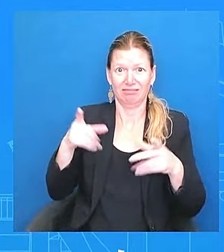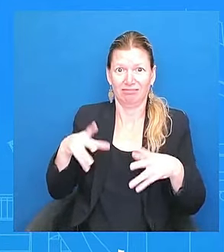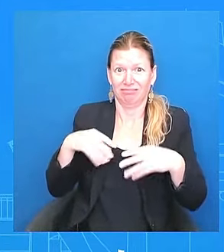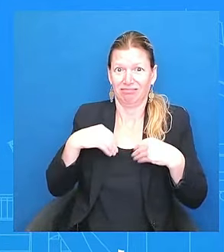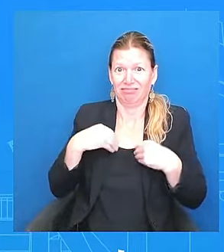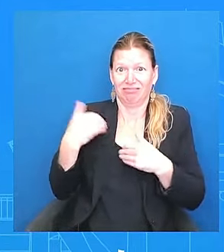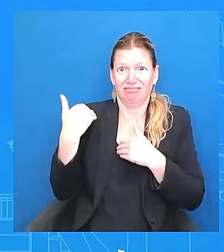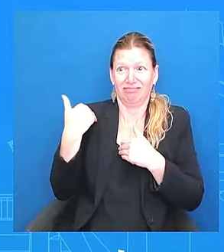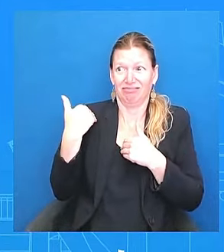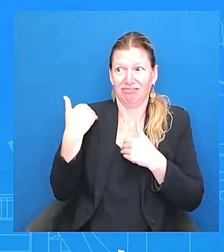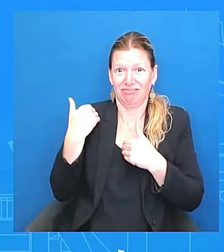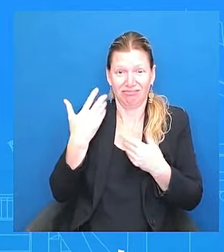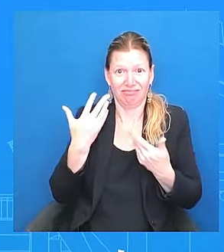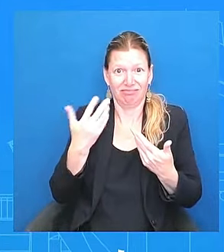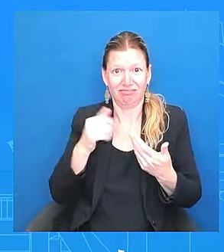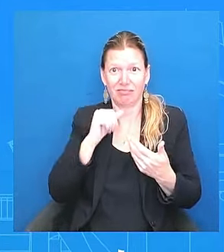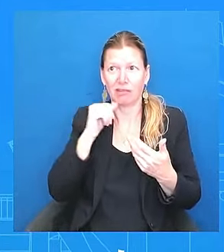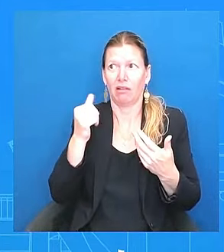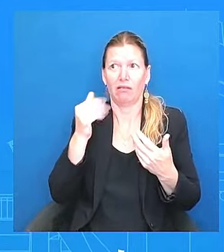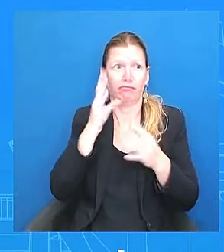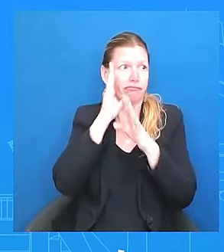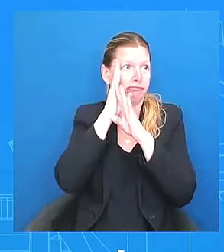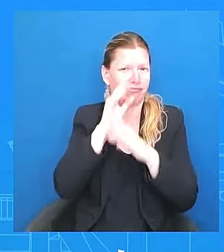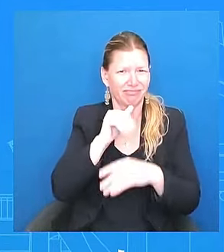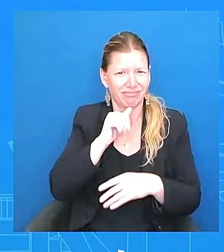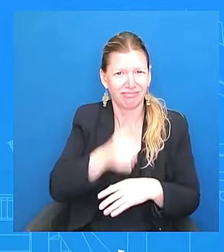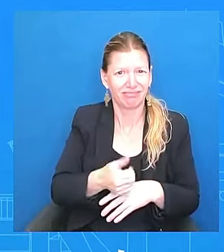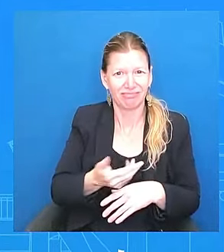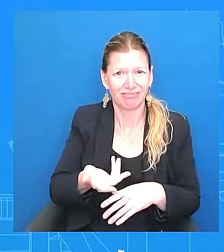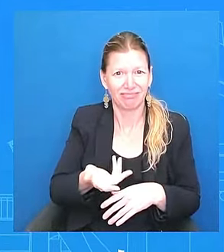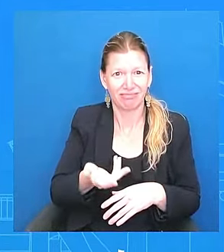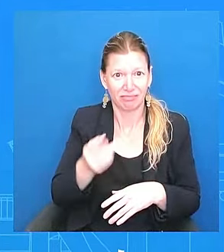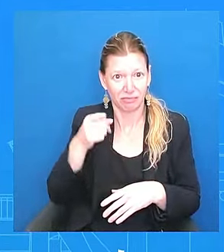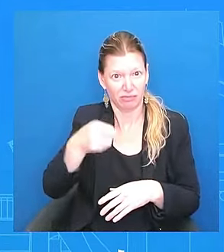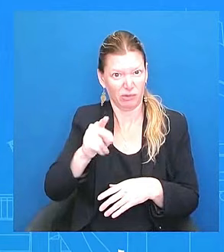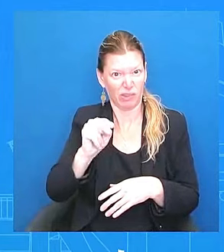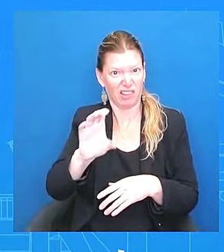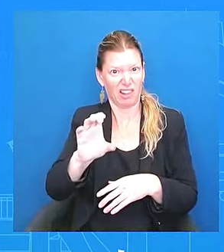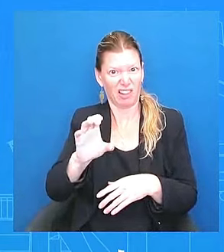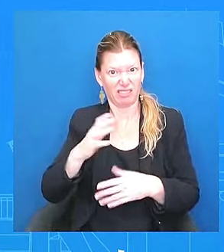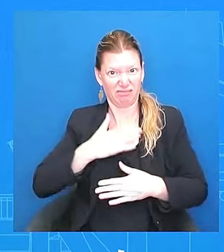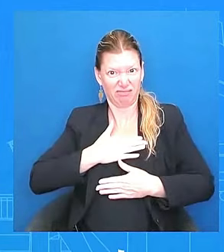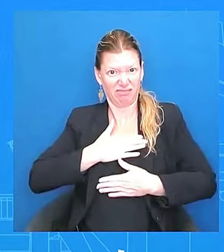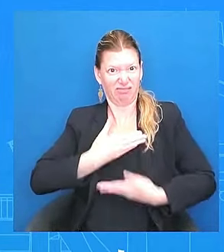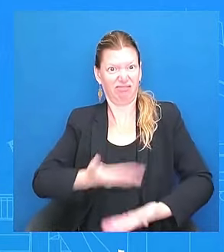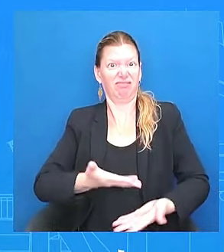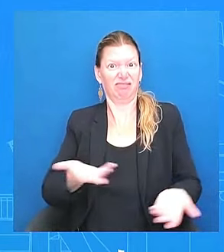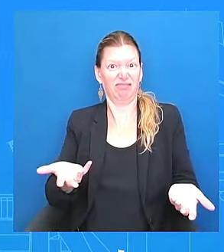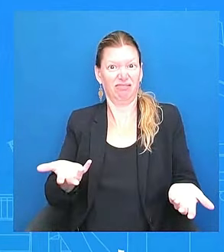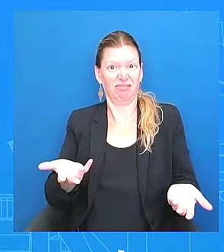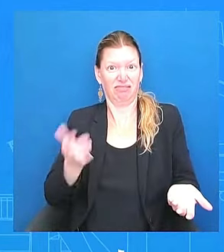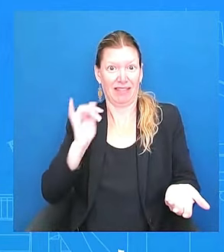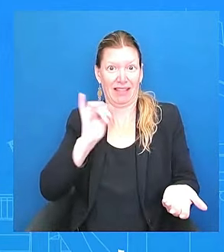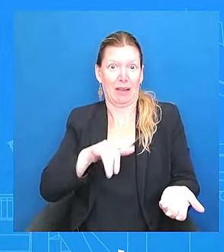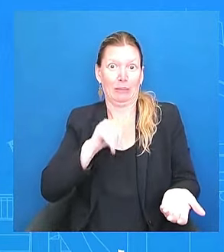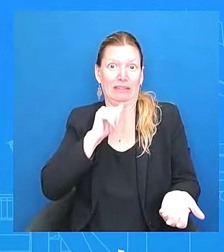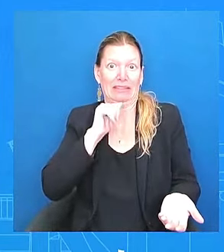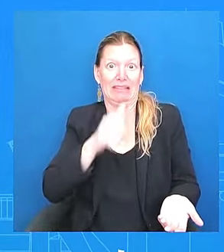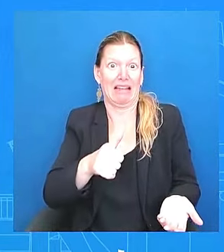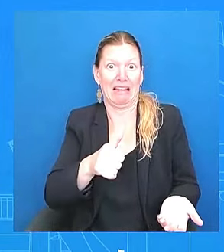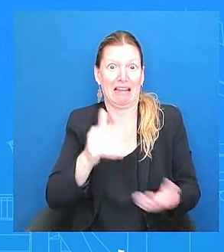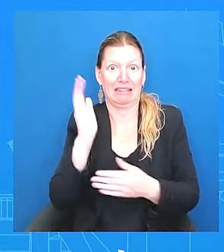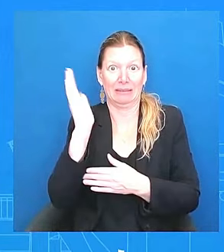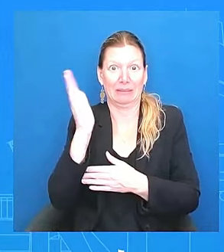on. Obviously, that's not the speech that he was going to give on Thursday, right? Before the debate. So he